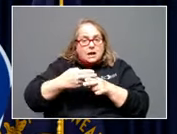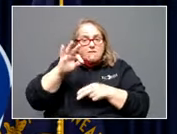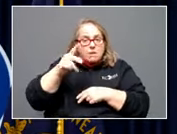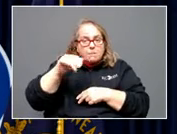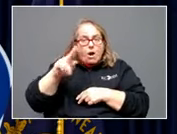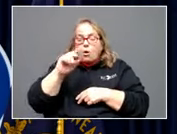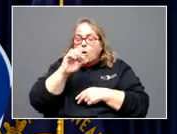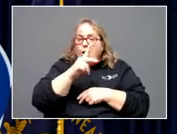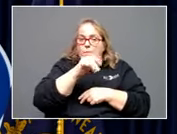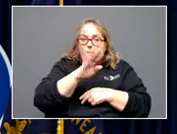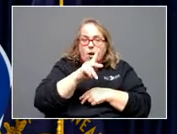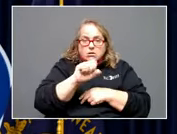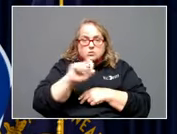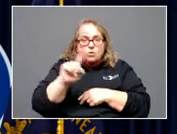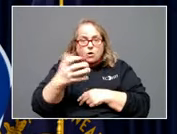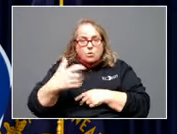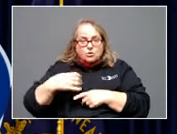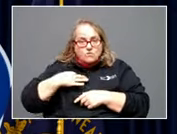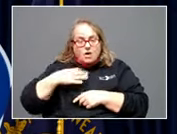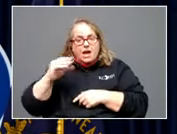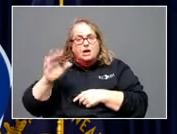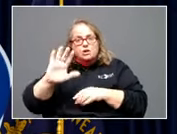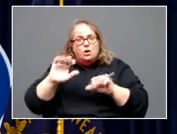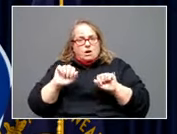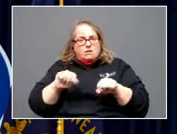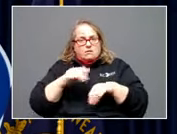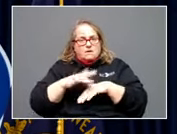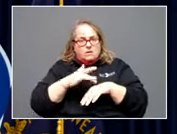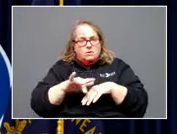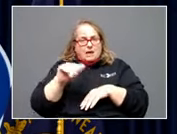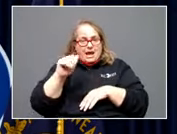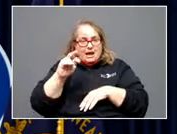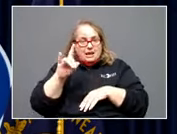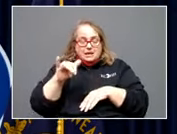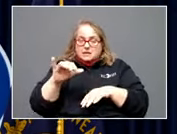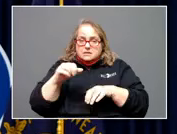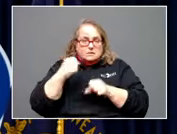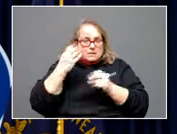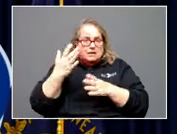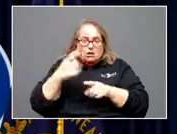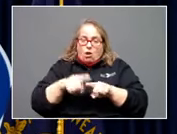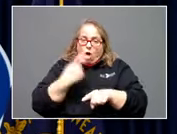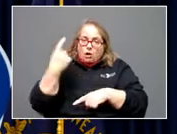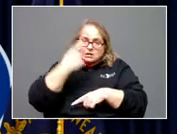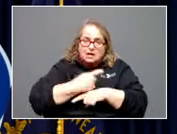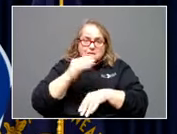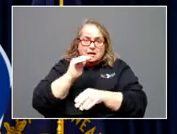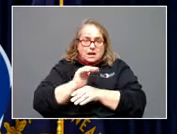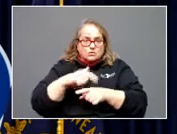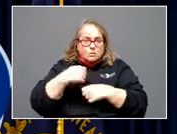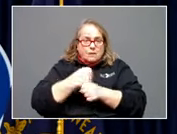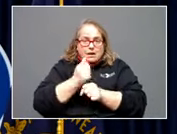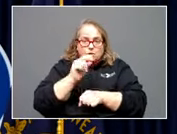wish to volunteer, and your availability. Andy's pulling really long days and long nights to make this work, but when you see